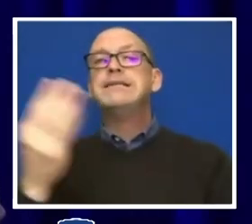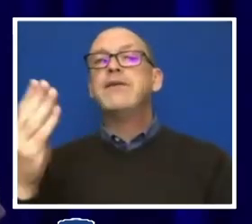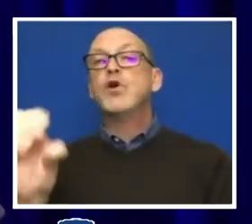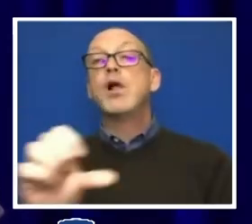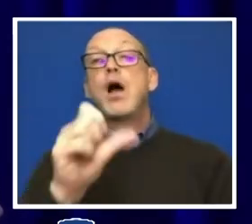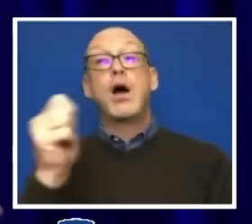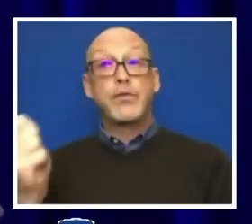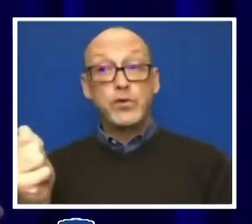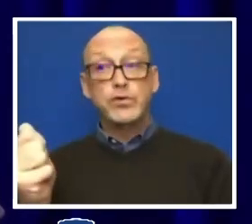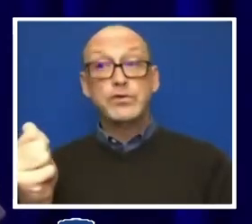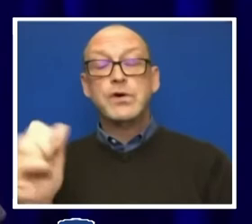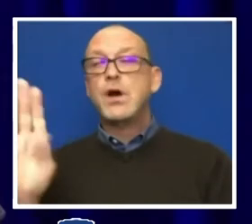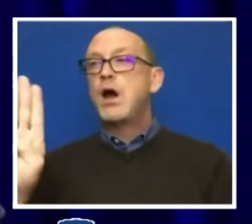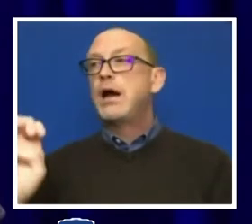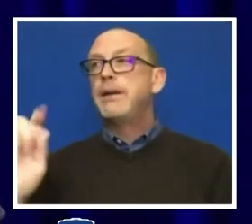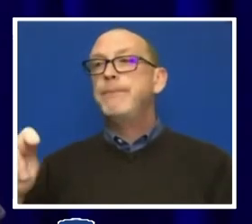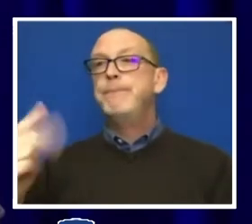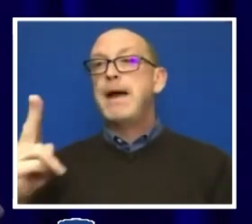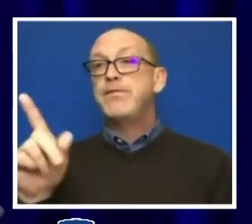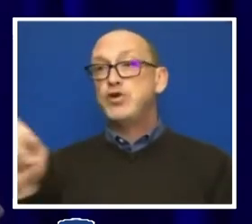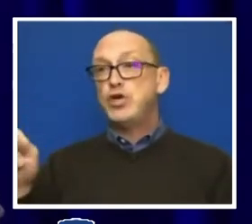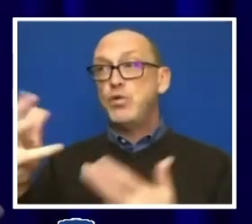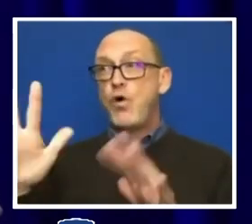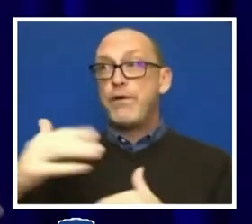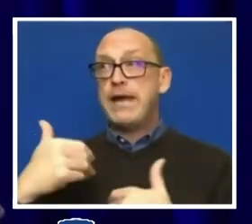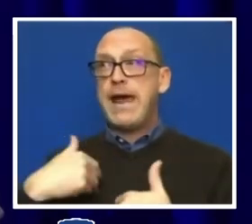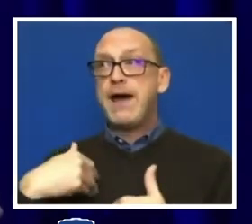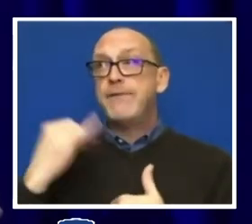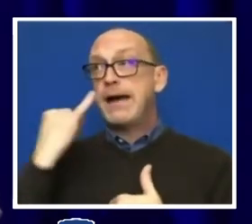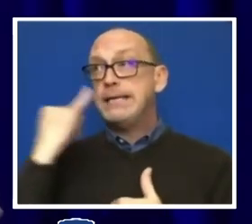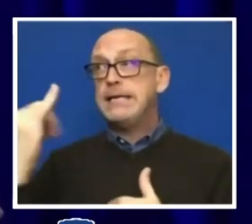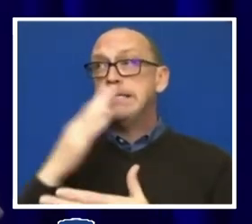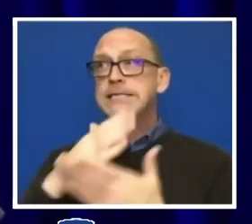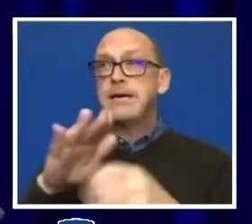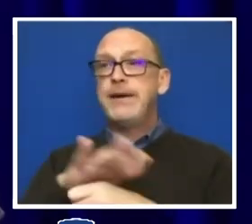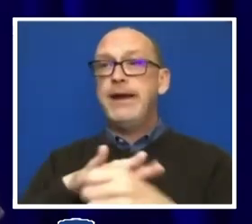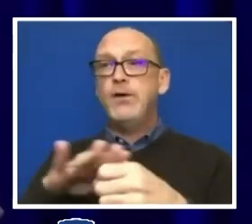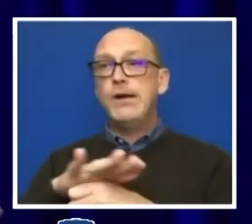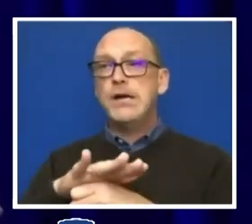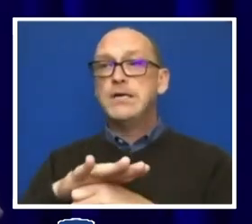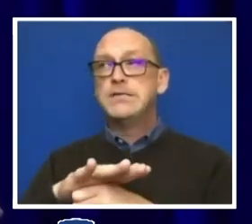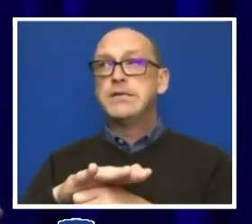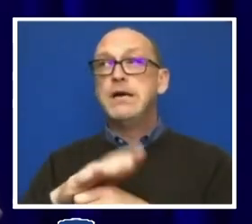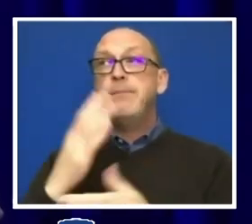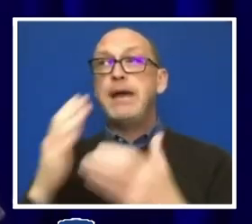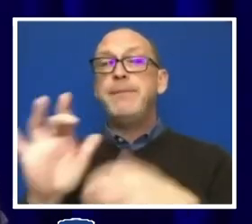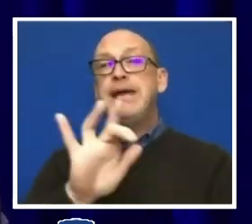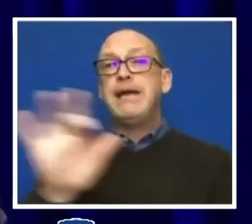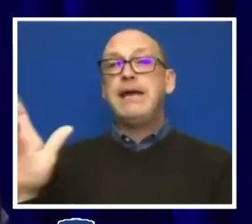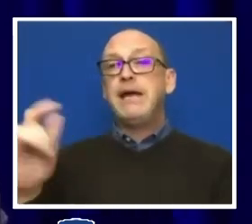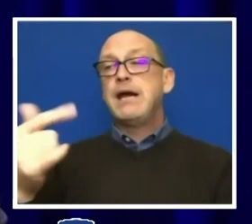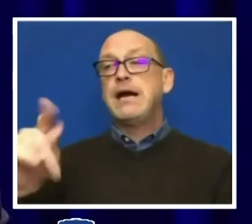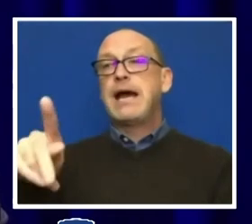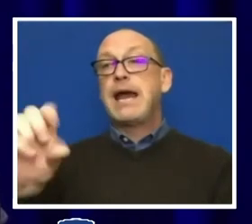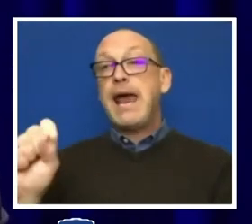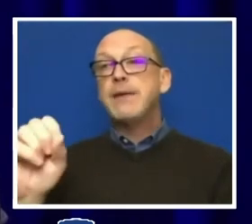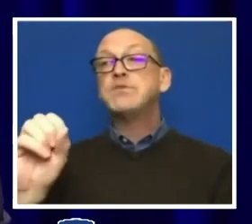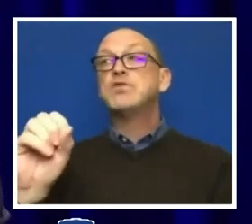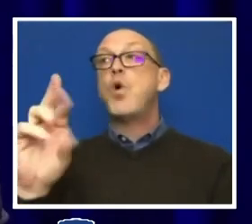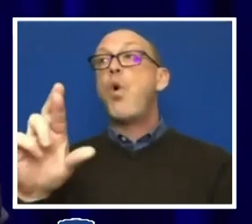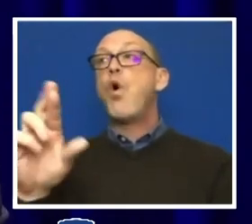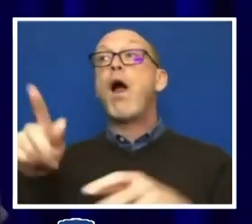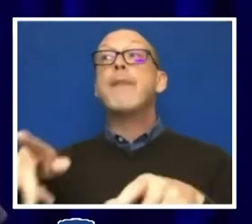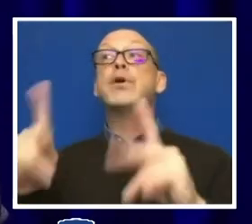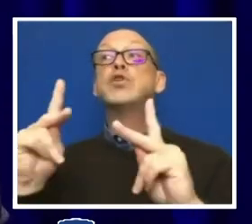Beth, do you already have a sense of some of the areas that might be gaps or opportunities in this space to